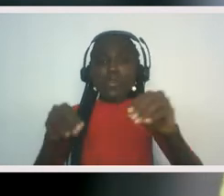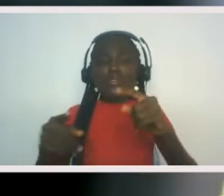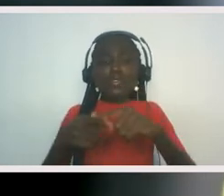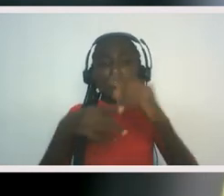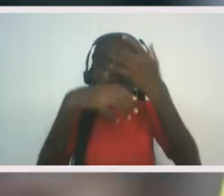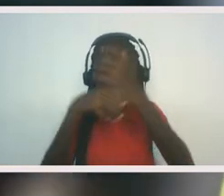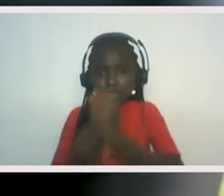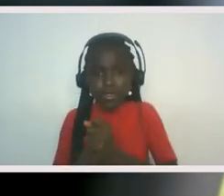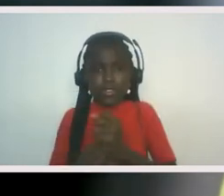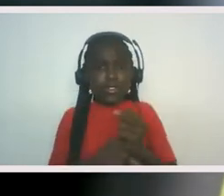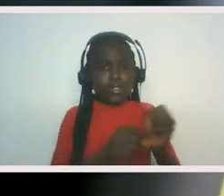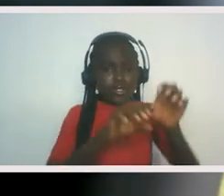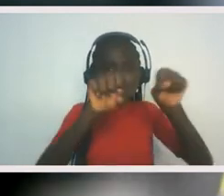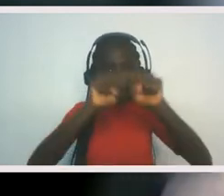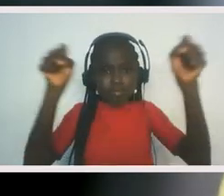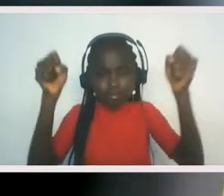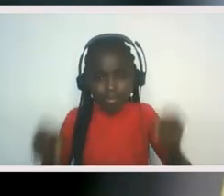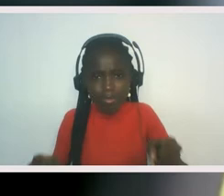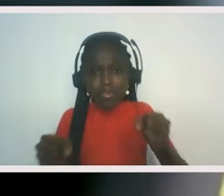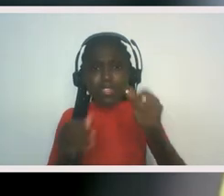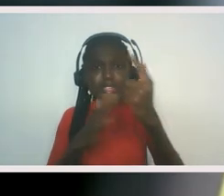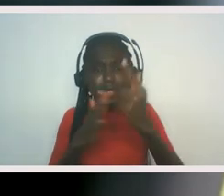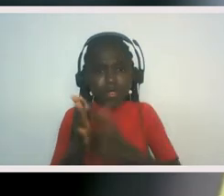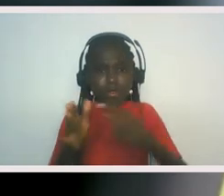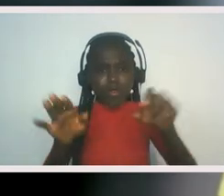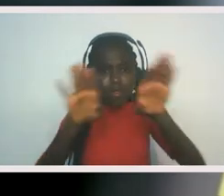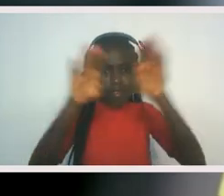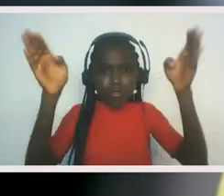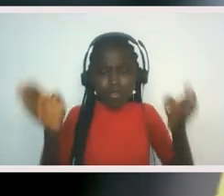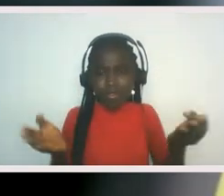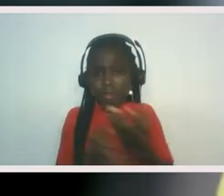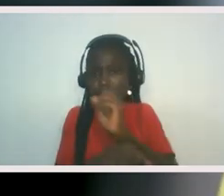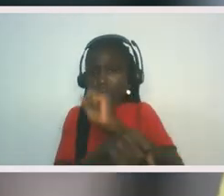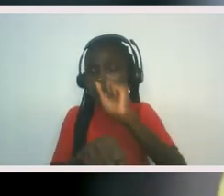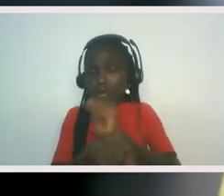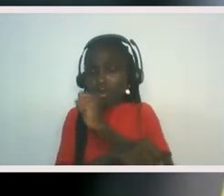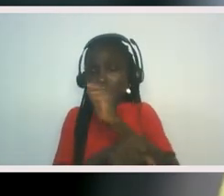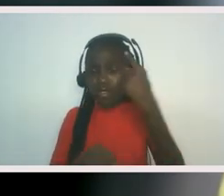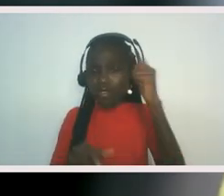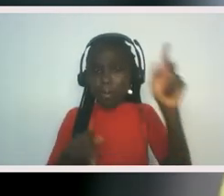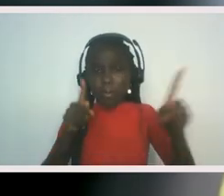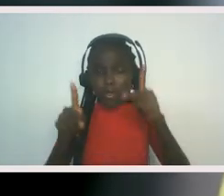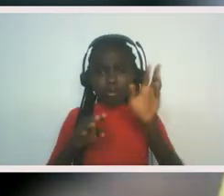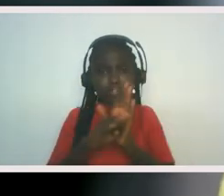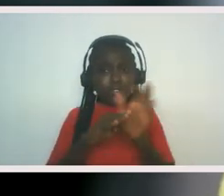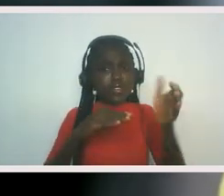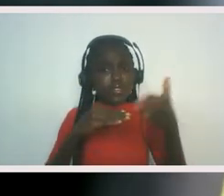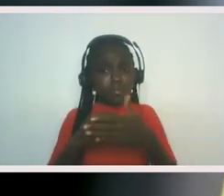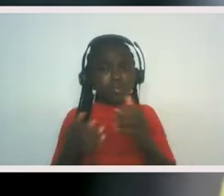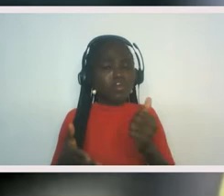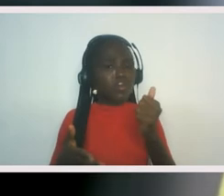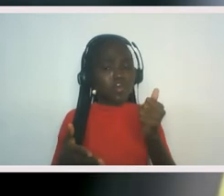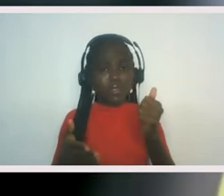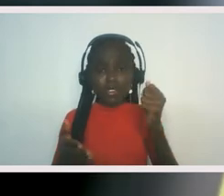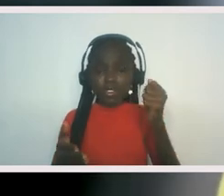of policies, a legal framework in which the people of Jamaica become sovereign. And as part of that, uh, begin,